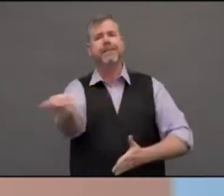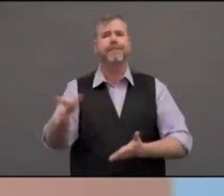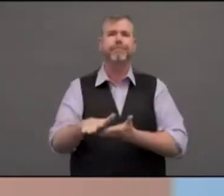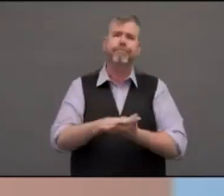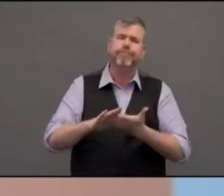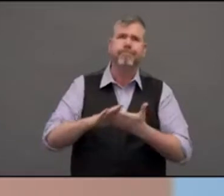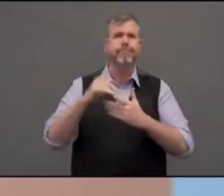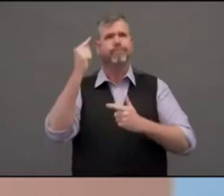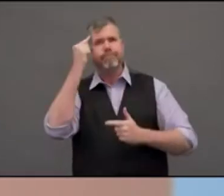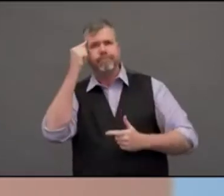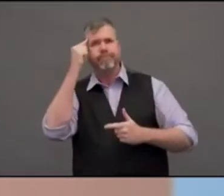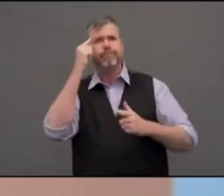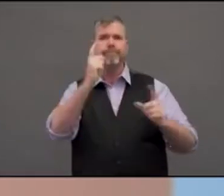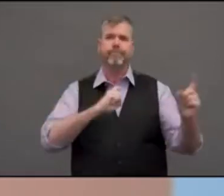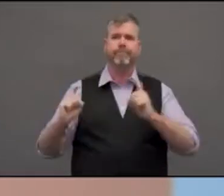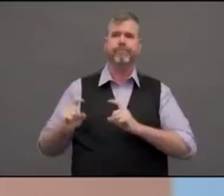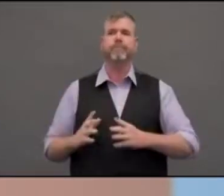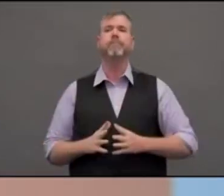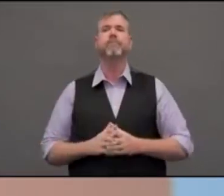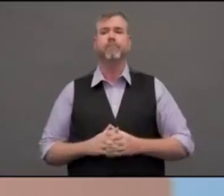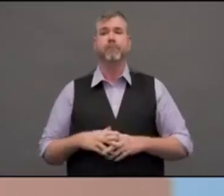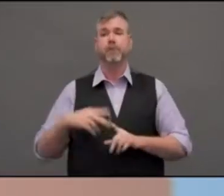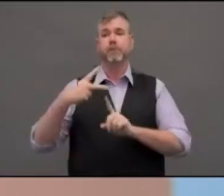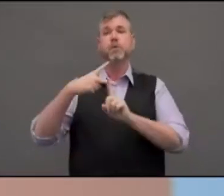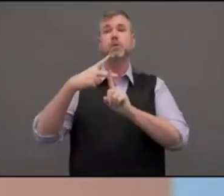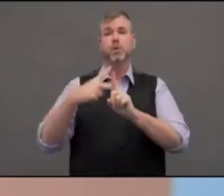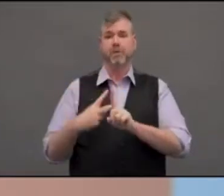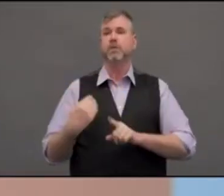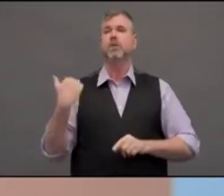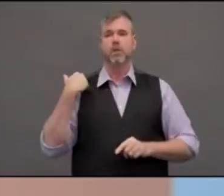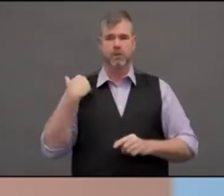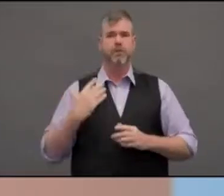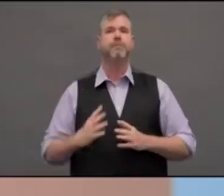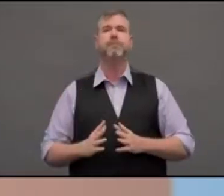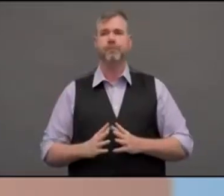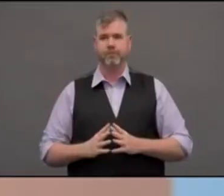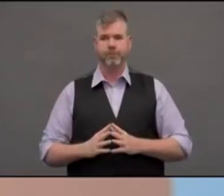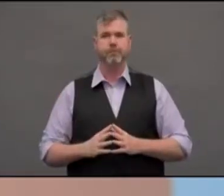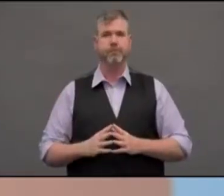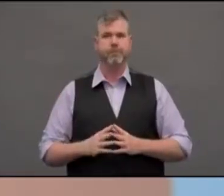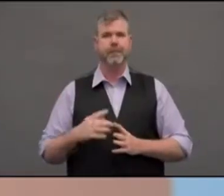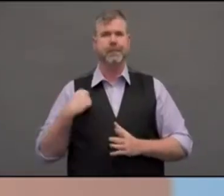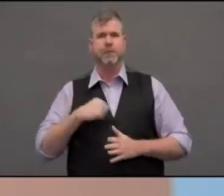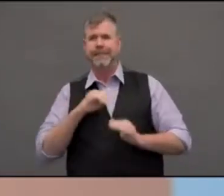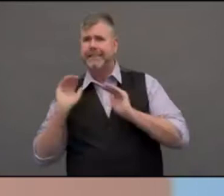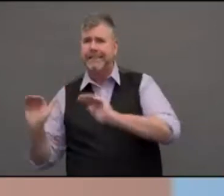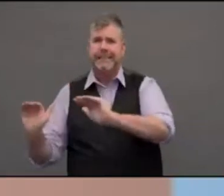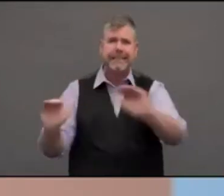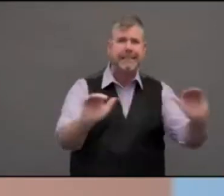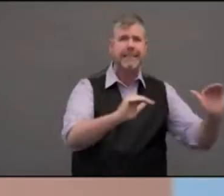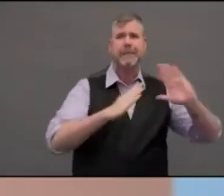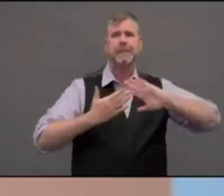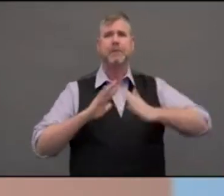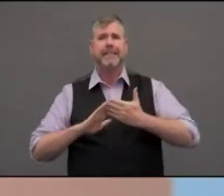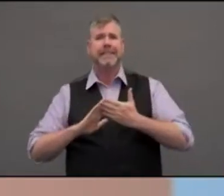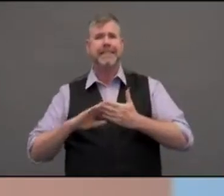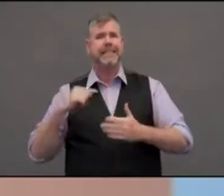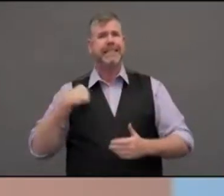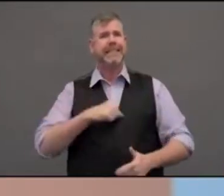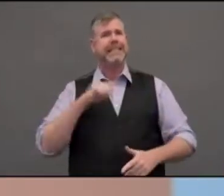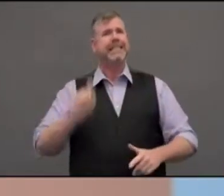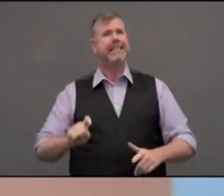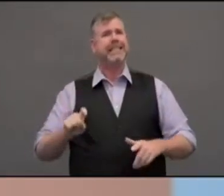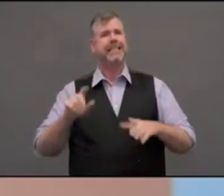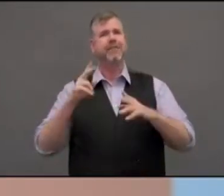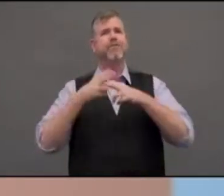at the VMC Foundation put out a call for donations to the community for personal protective equipment for health care workers. This is masks and